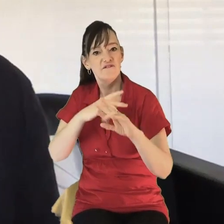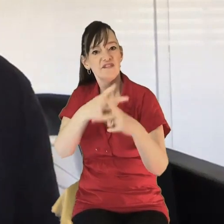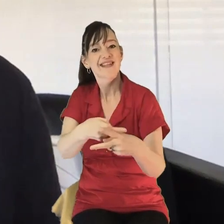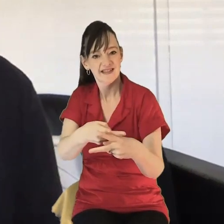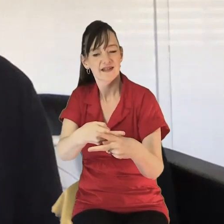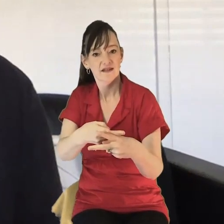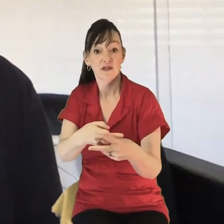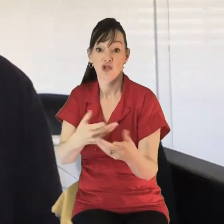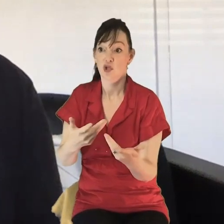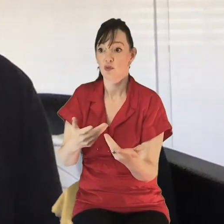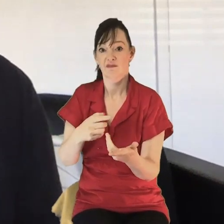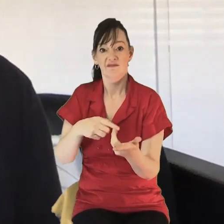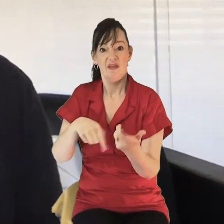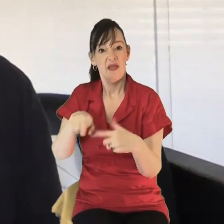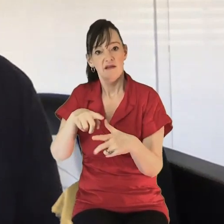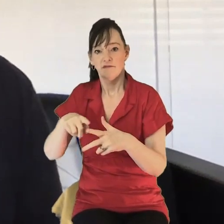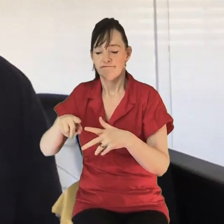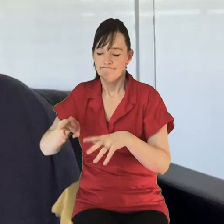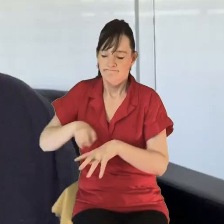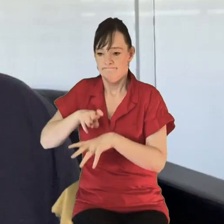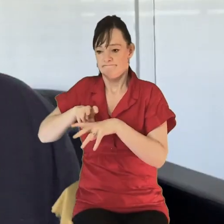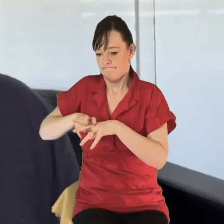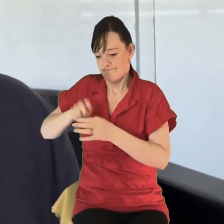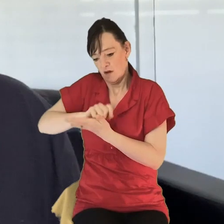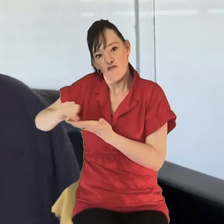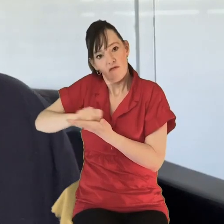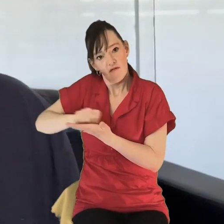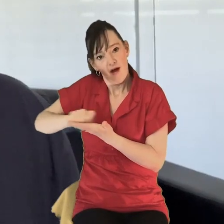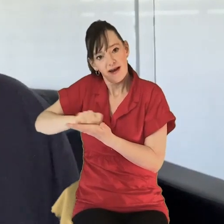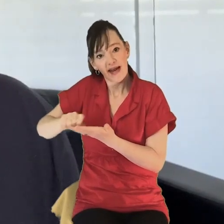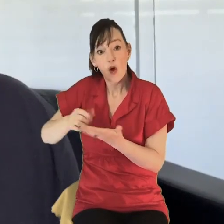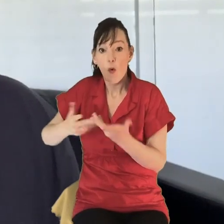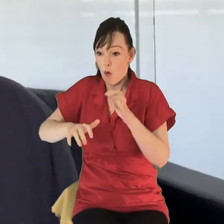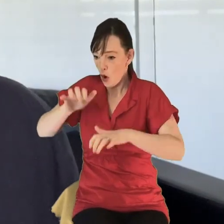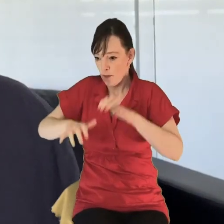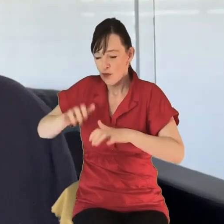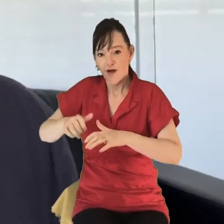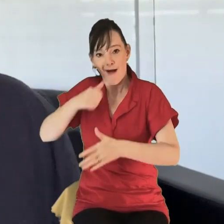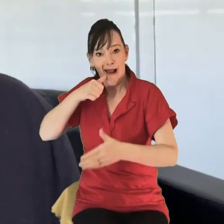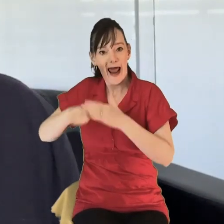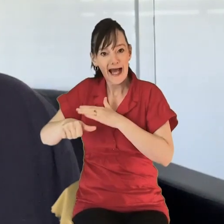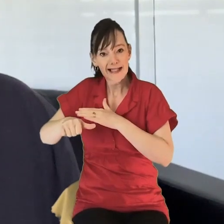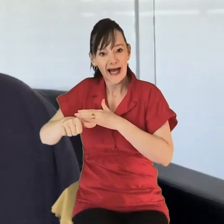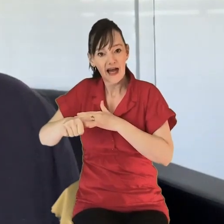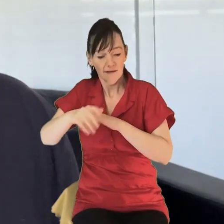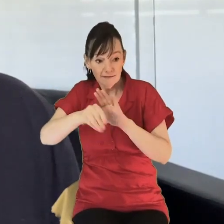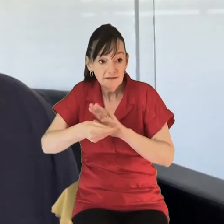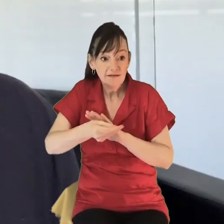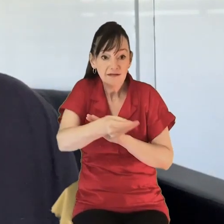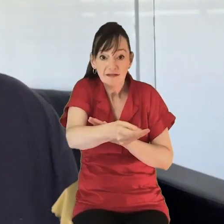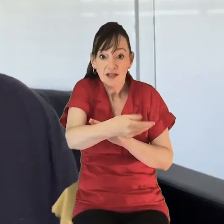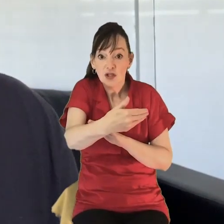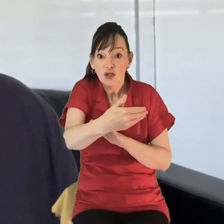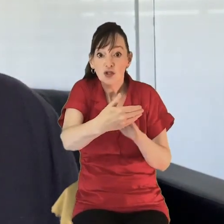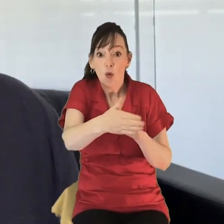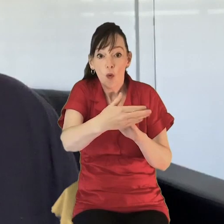in many cases, they've had to just resort to letter writing. Whether by hand or by computer, but just dropping the letters through